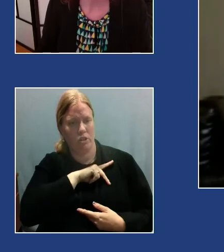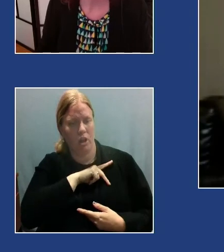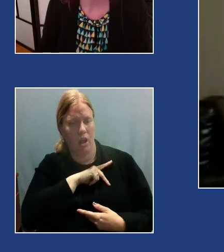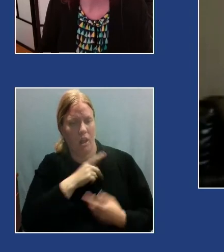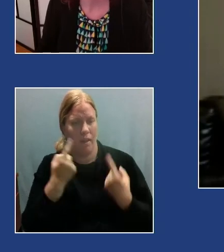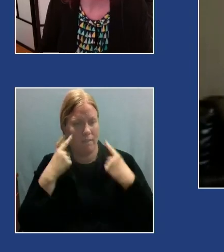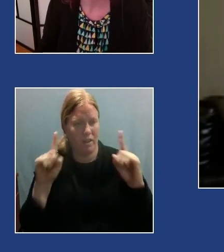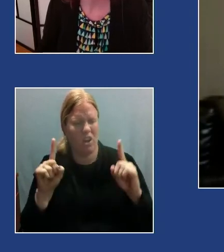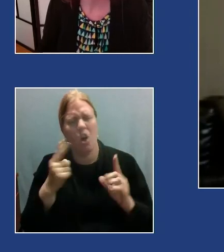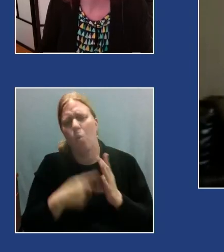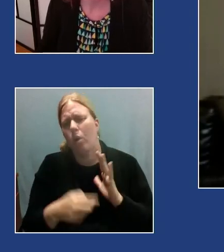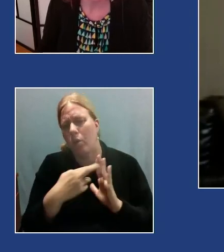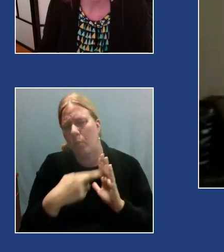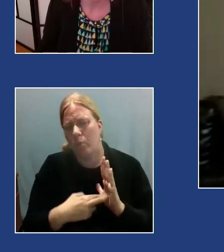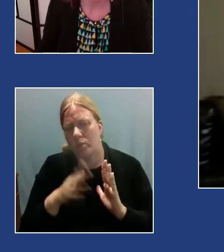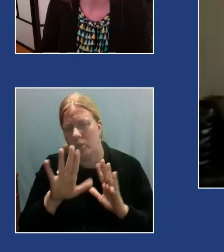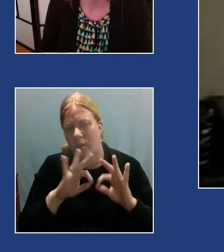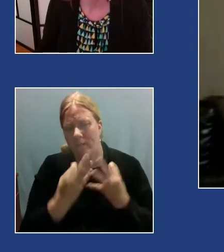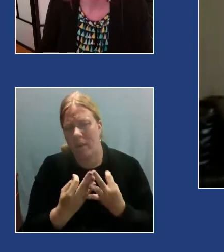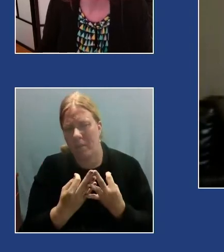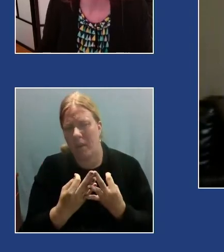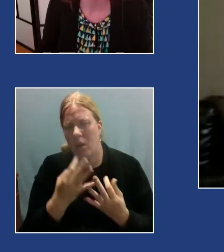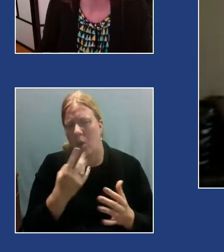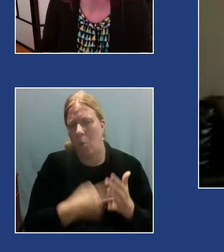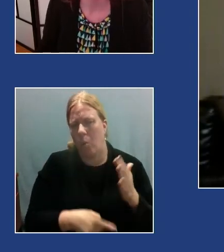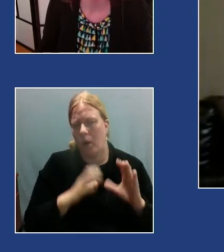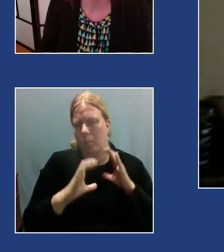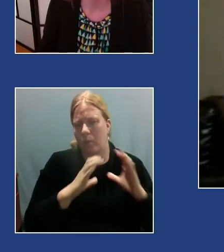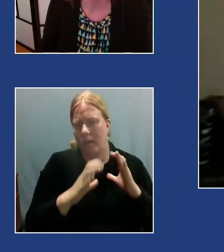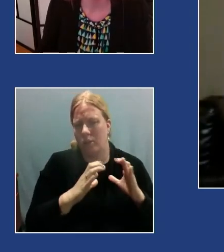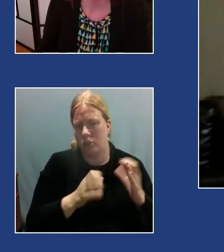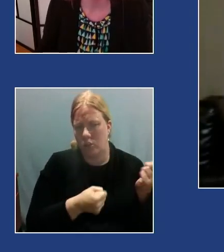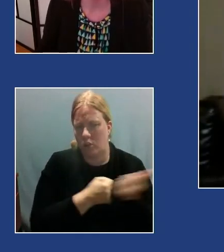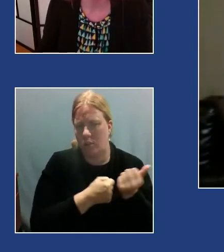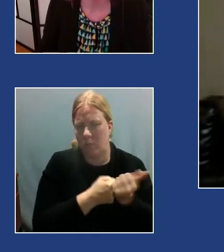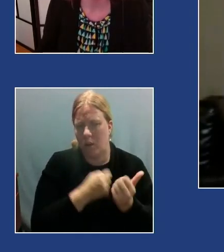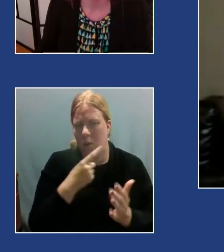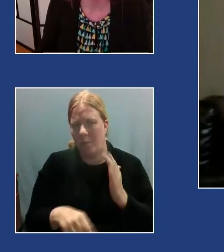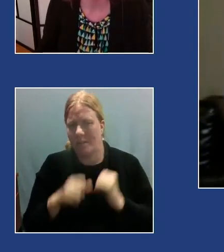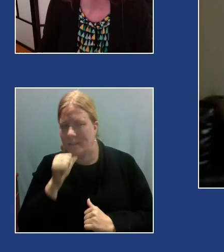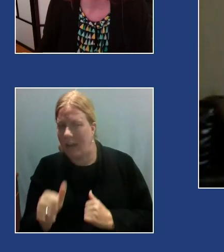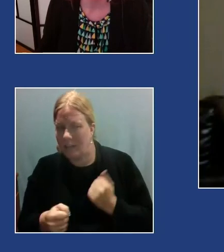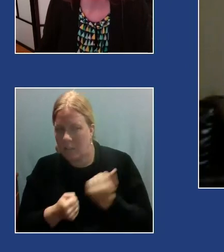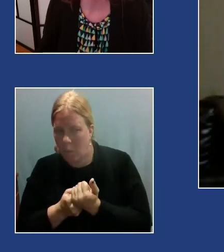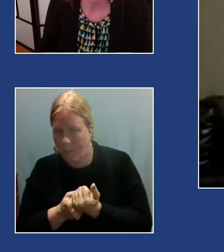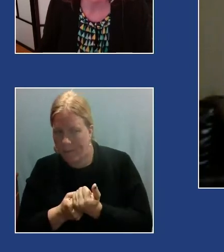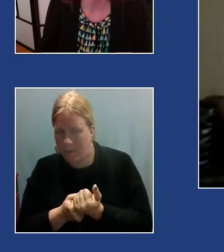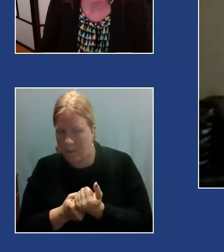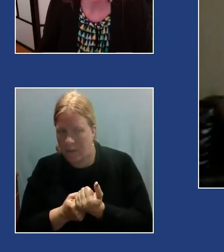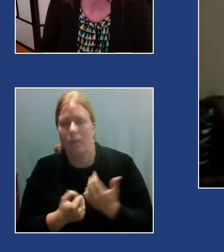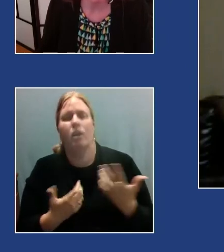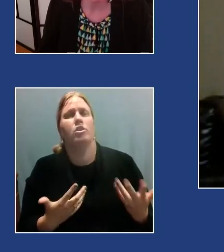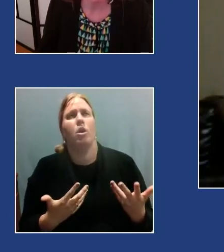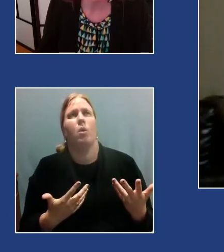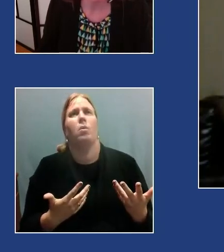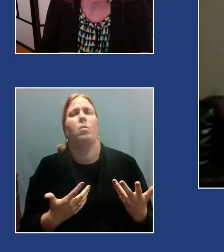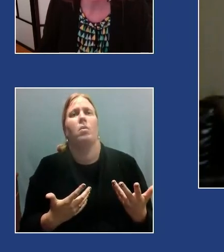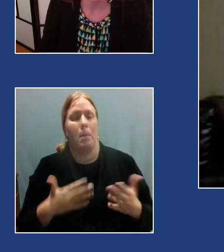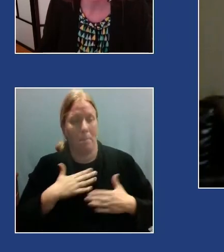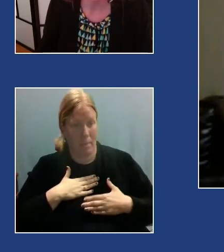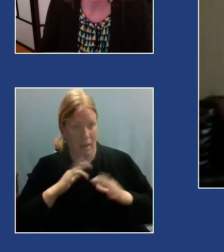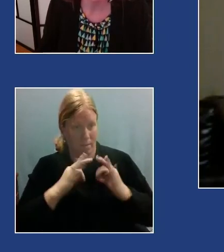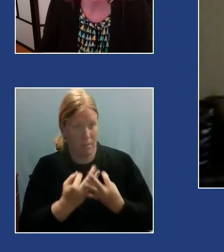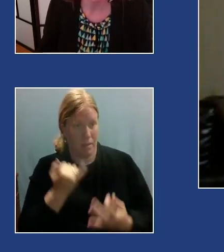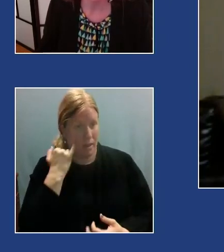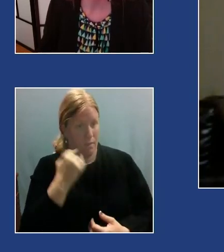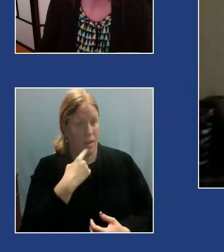What type of communications tend to be supported and what type of communications are not supported? So in my family, if I said